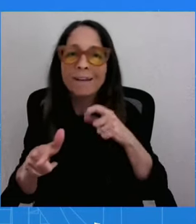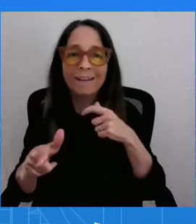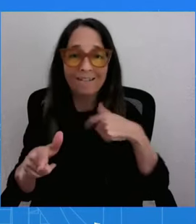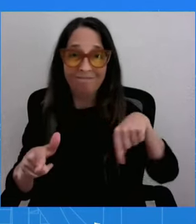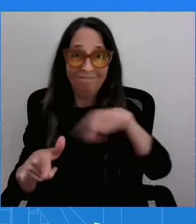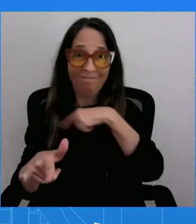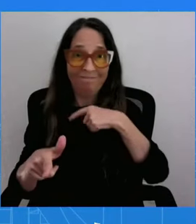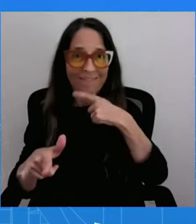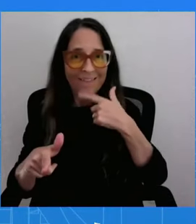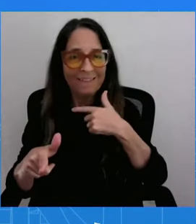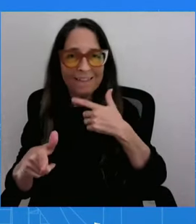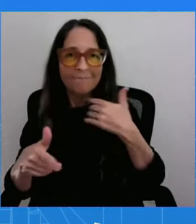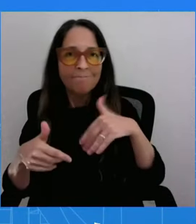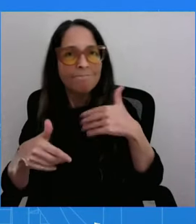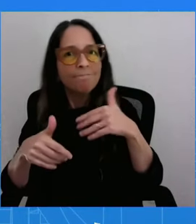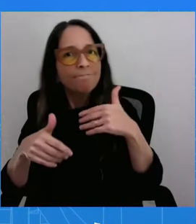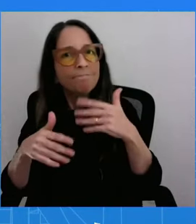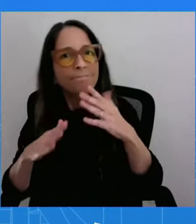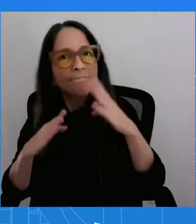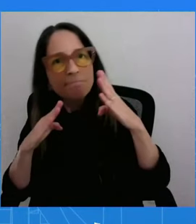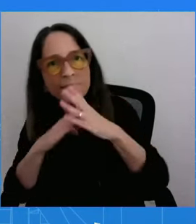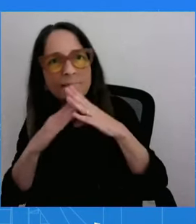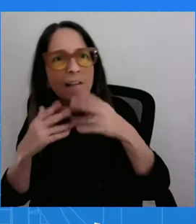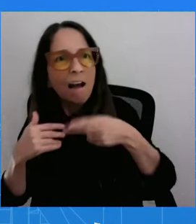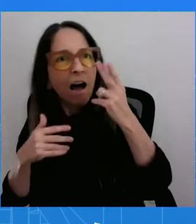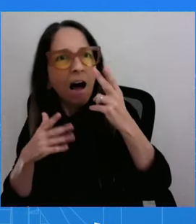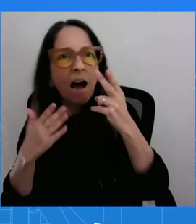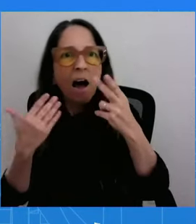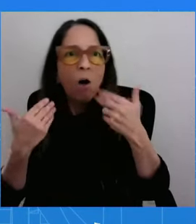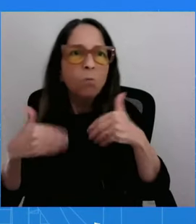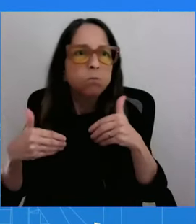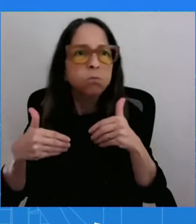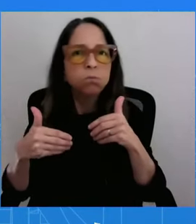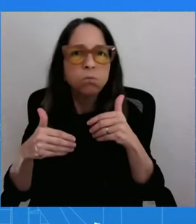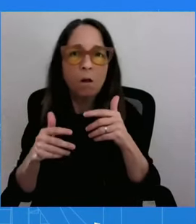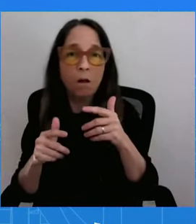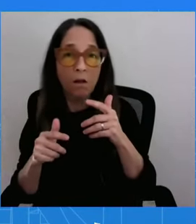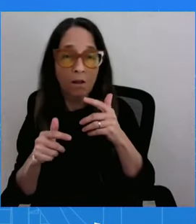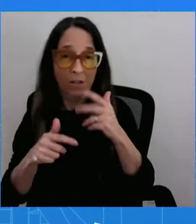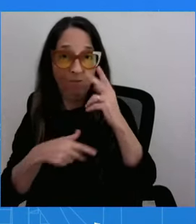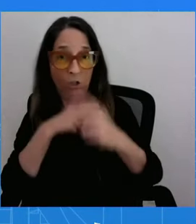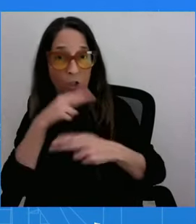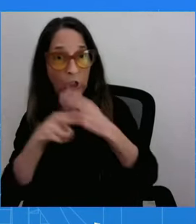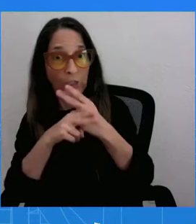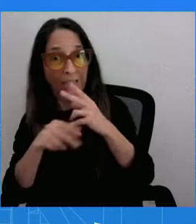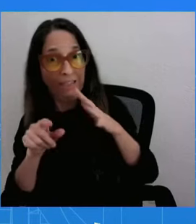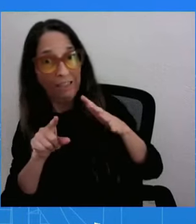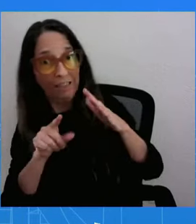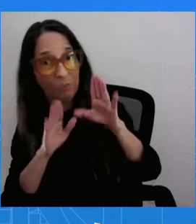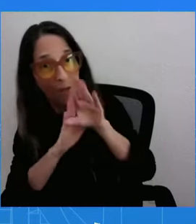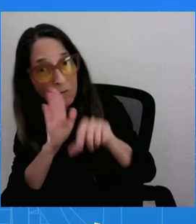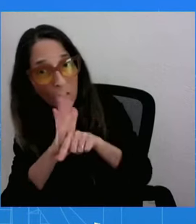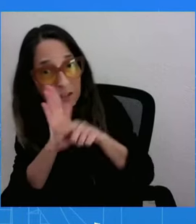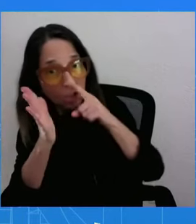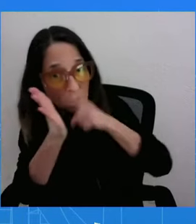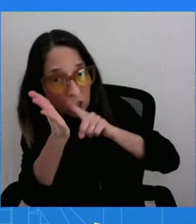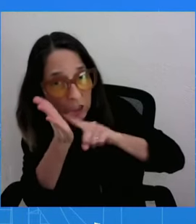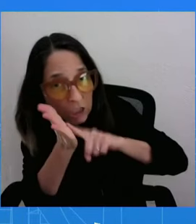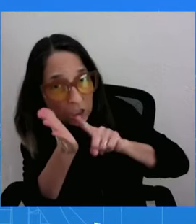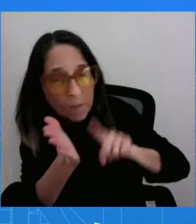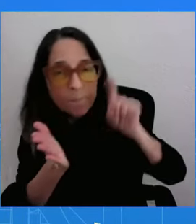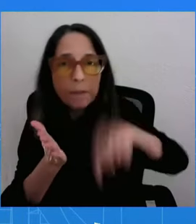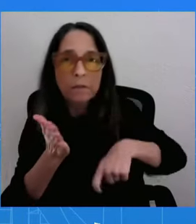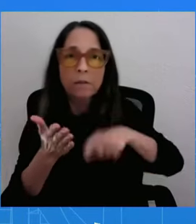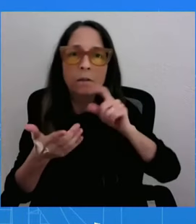I believe, we believe congressional Democrats are ready to move. We have to have, we can't do it by ourselves. Congress can't do it by themselves.